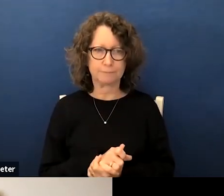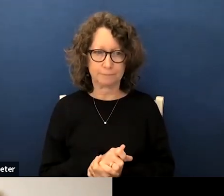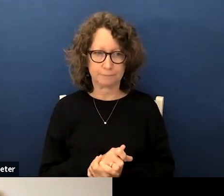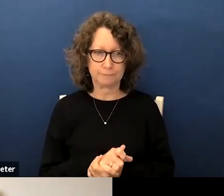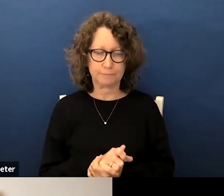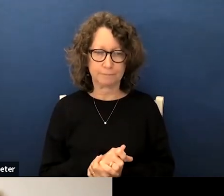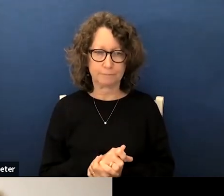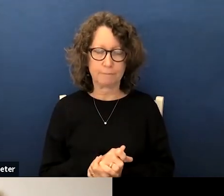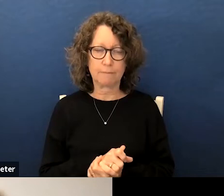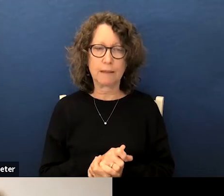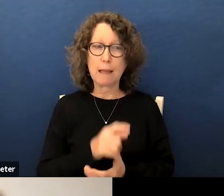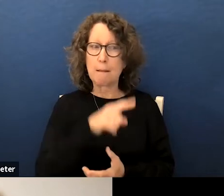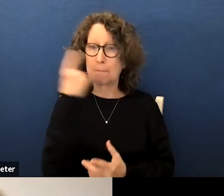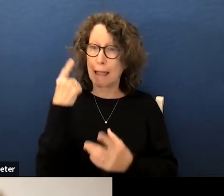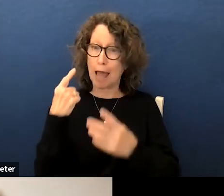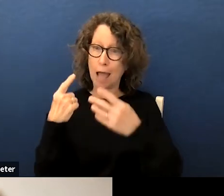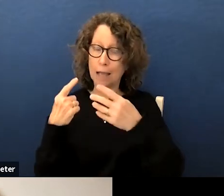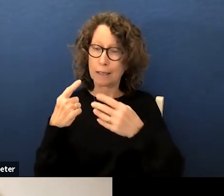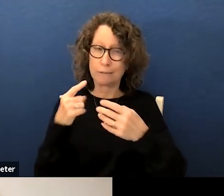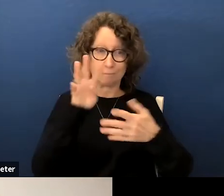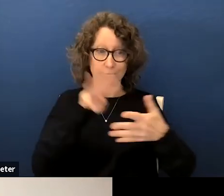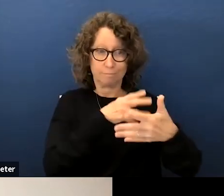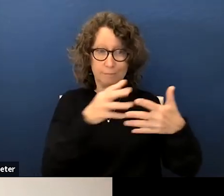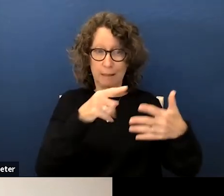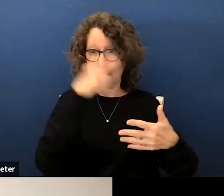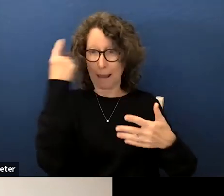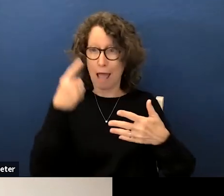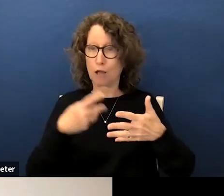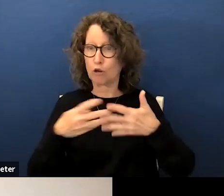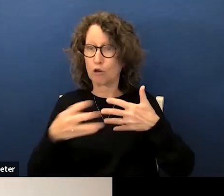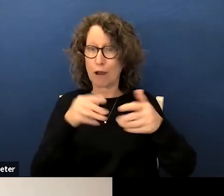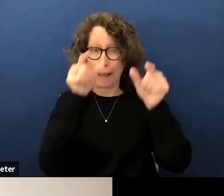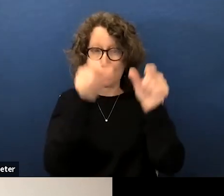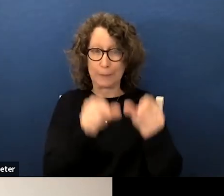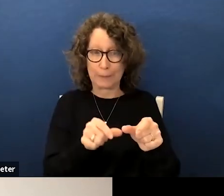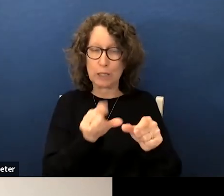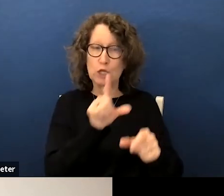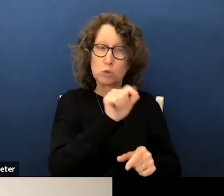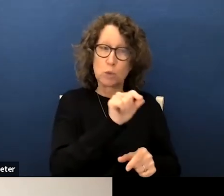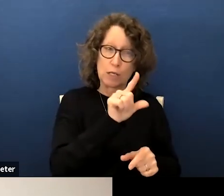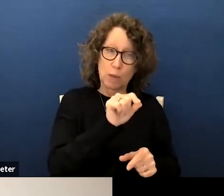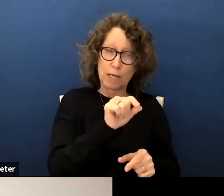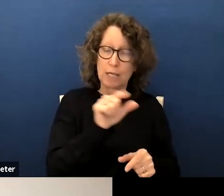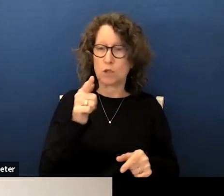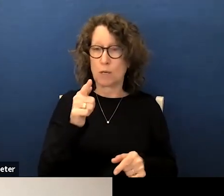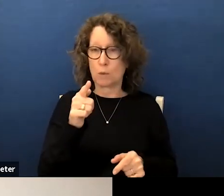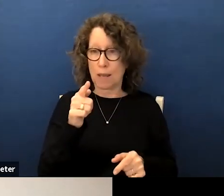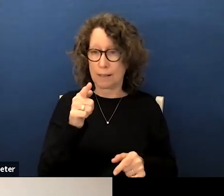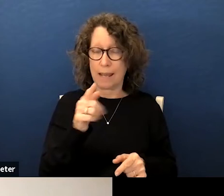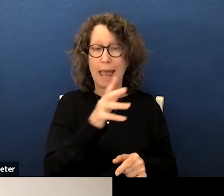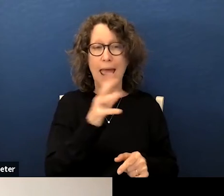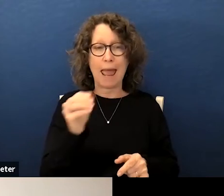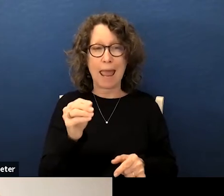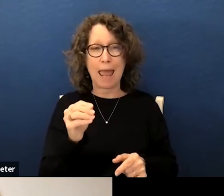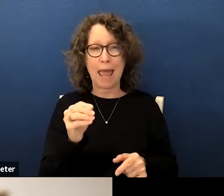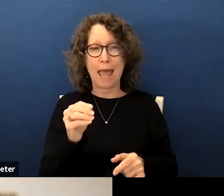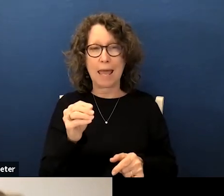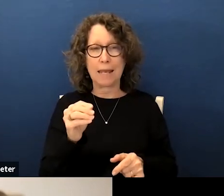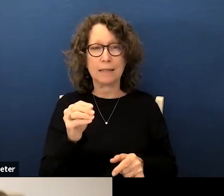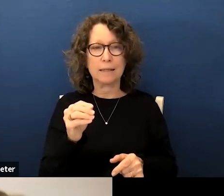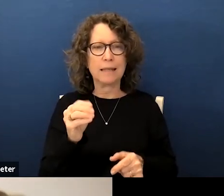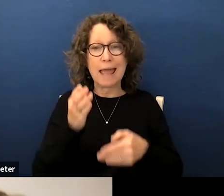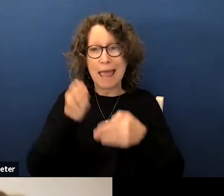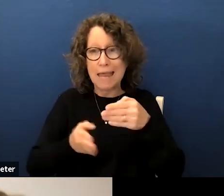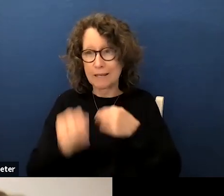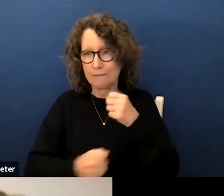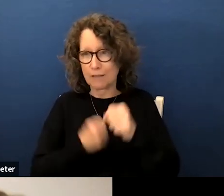the black and gray bars on the graph represent the spring 2020 2021 end of year results